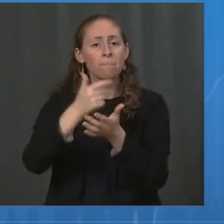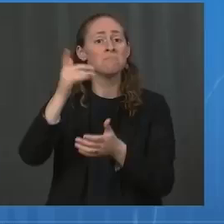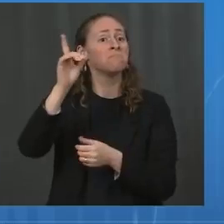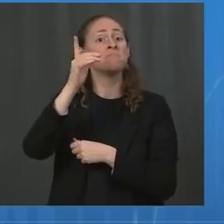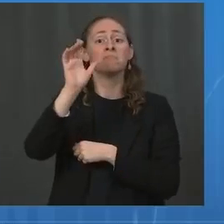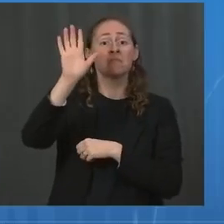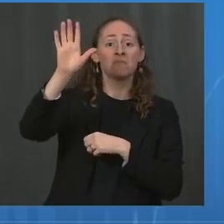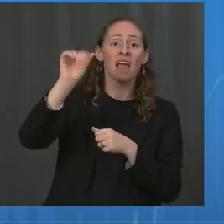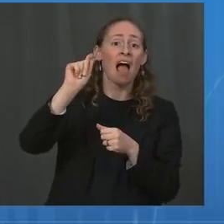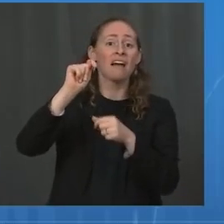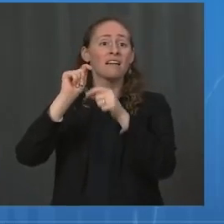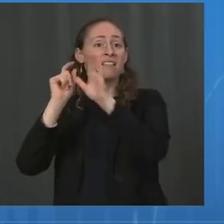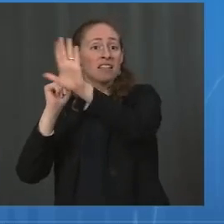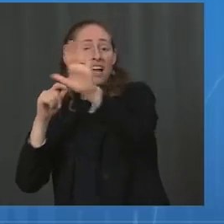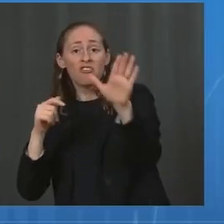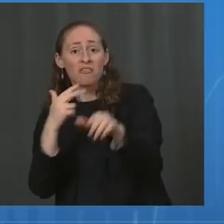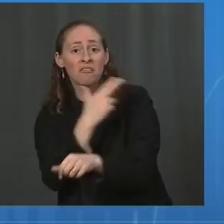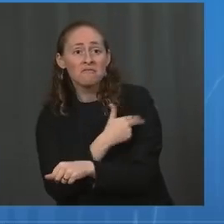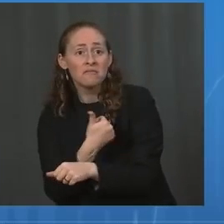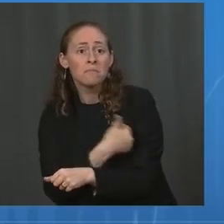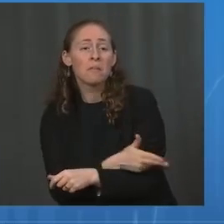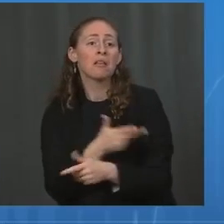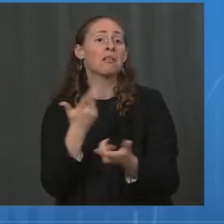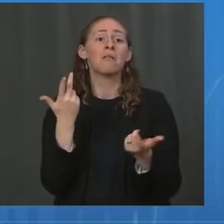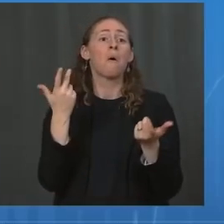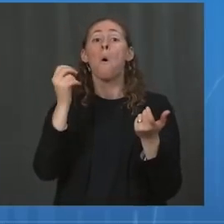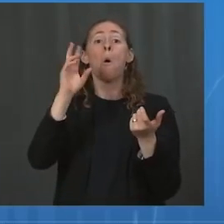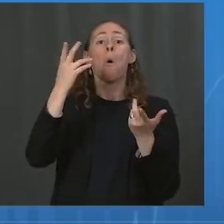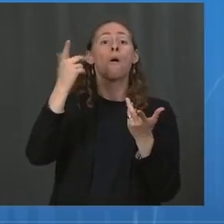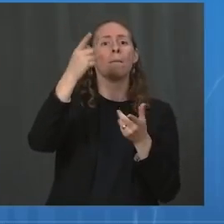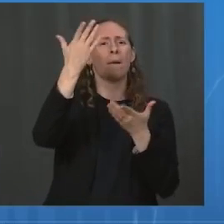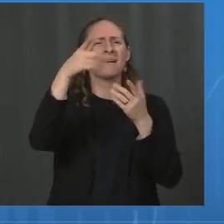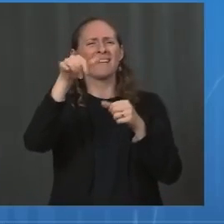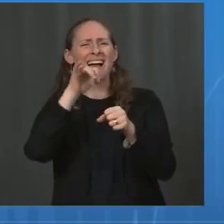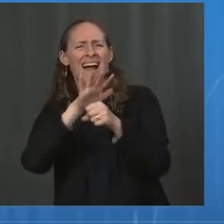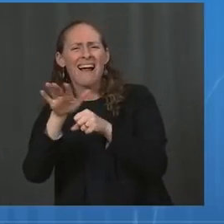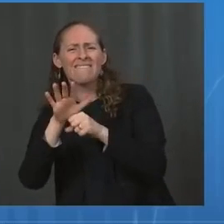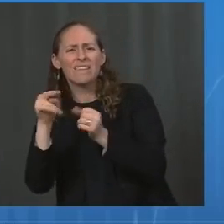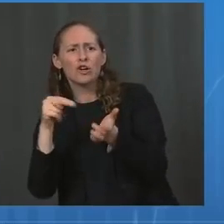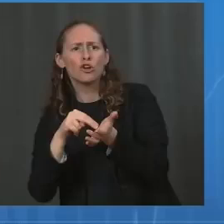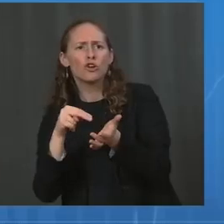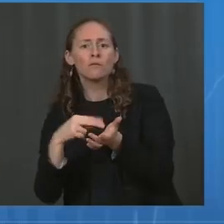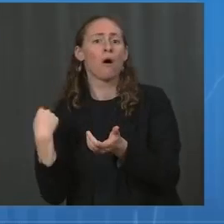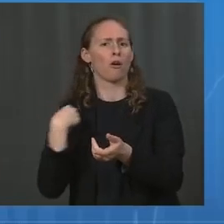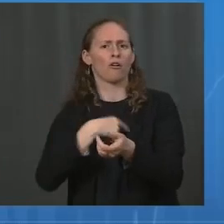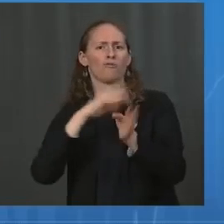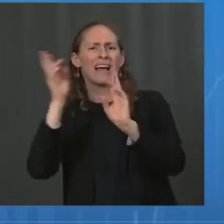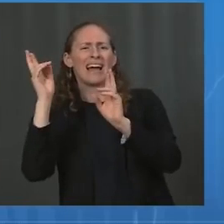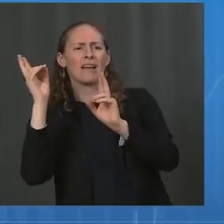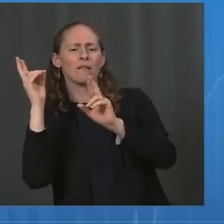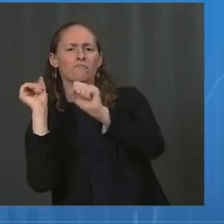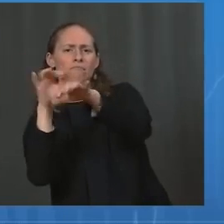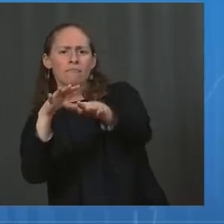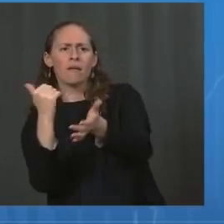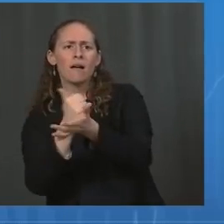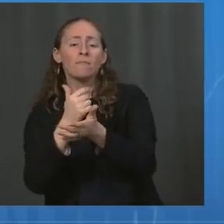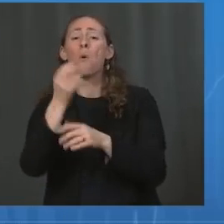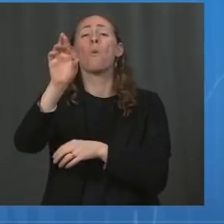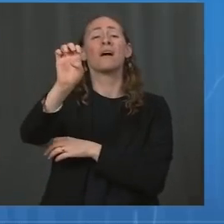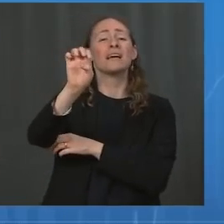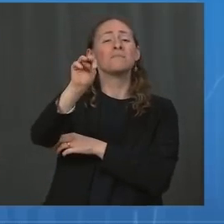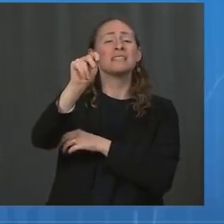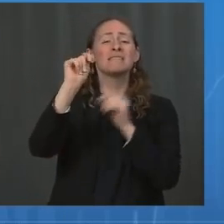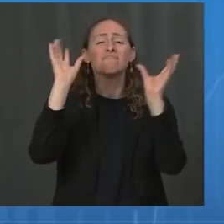capacity. This includes doctors, nurses, EMS, and others. And we stand ready to provide states with